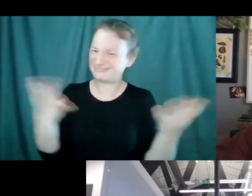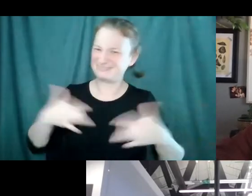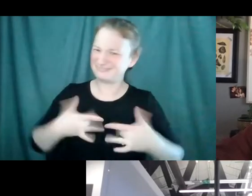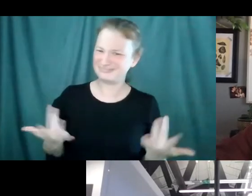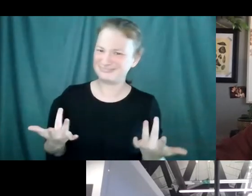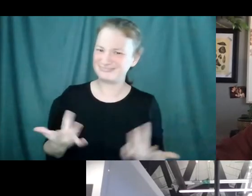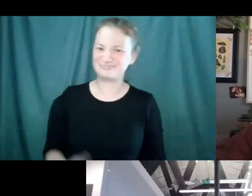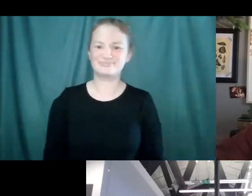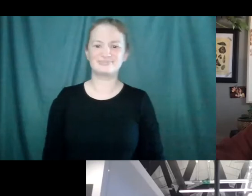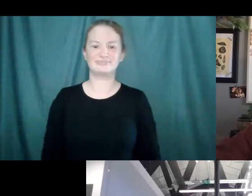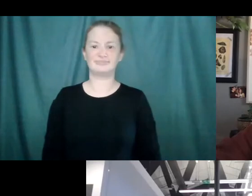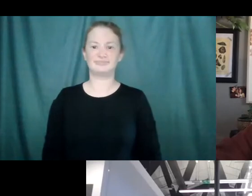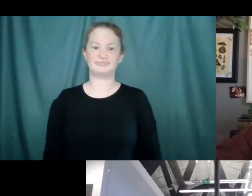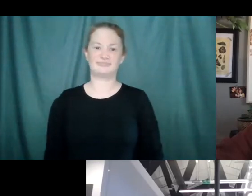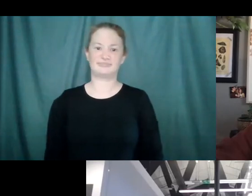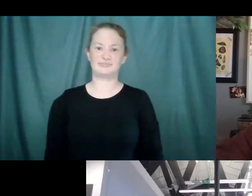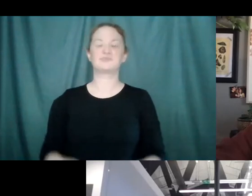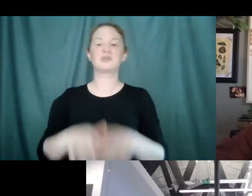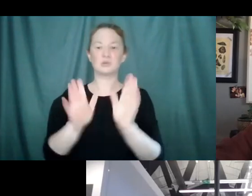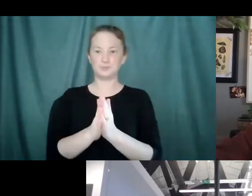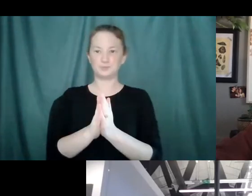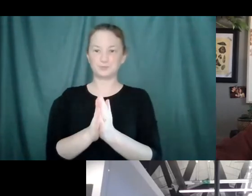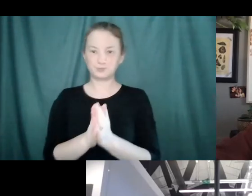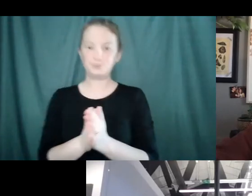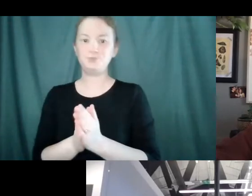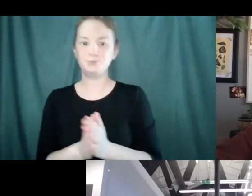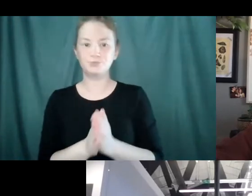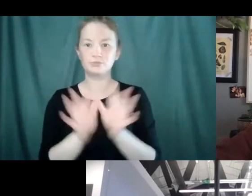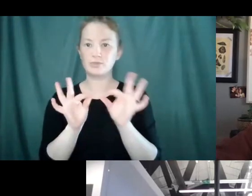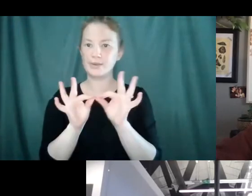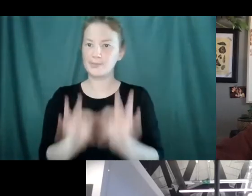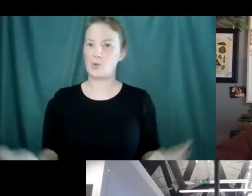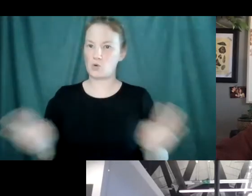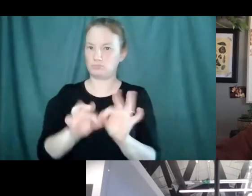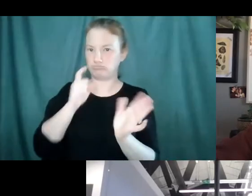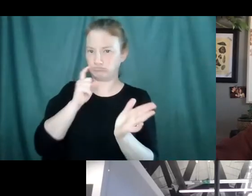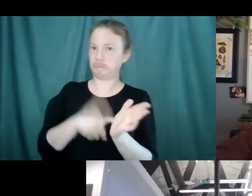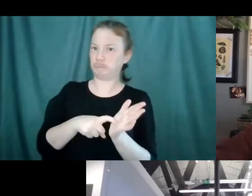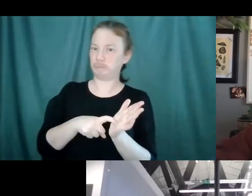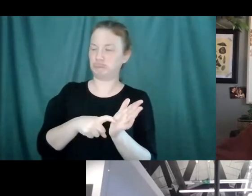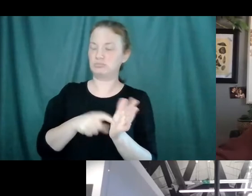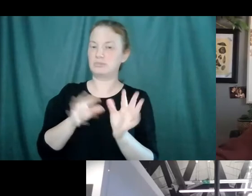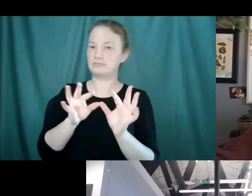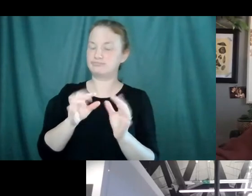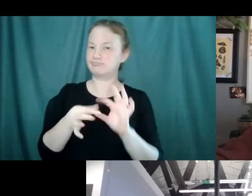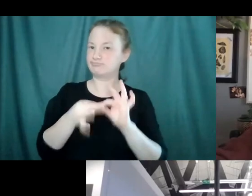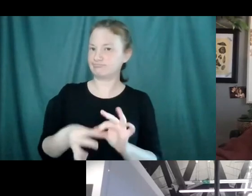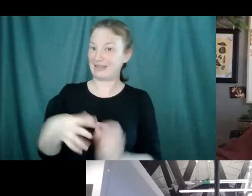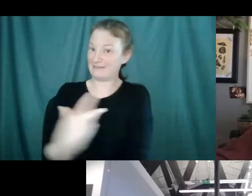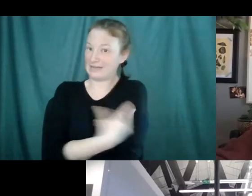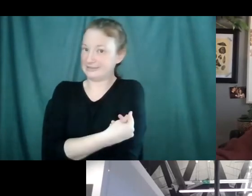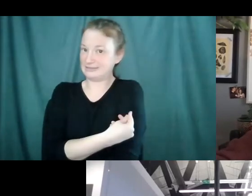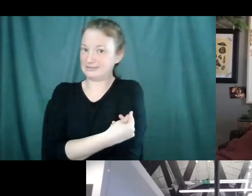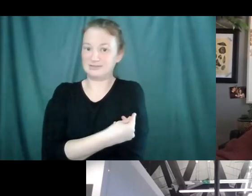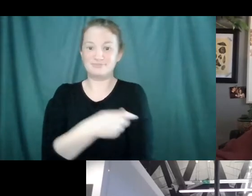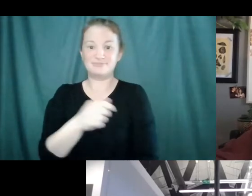So, so an important thing to recognize about vaccines is that they're